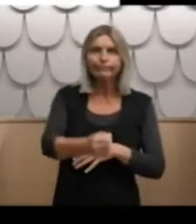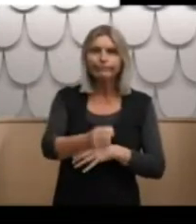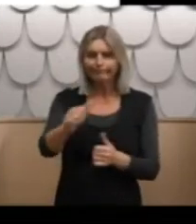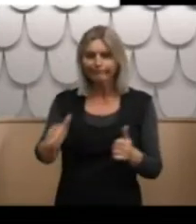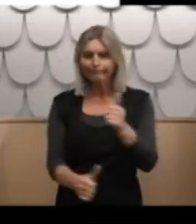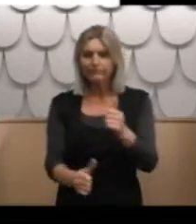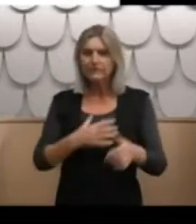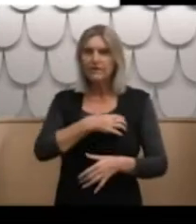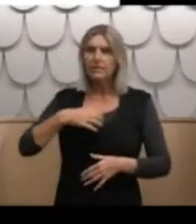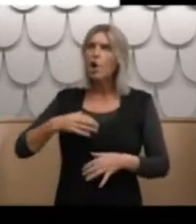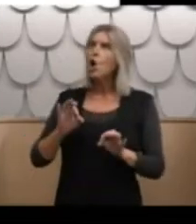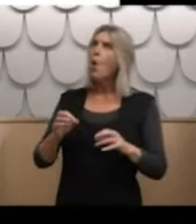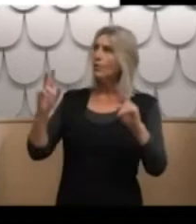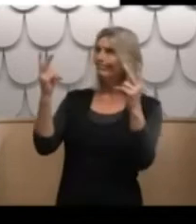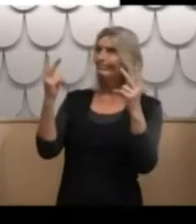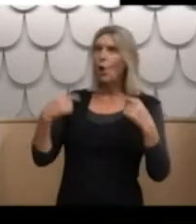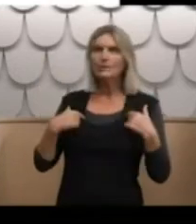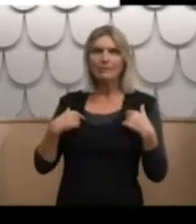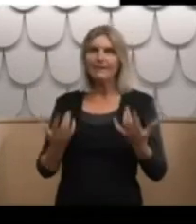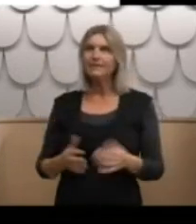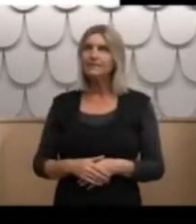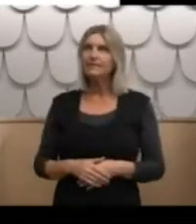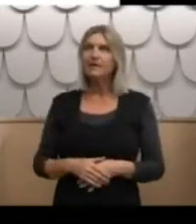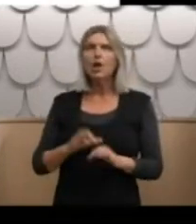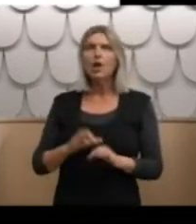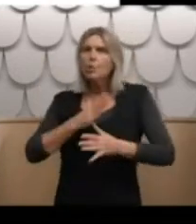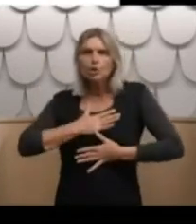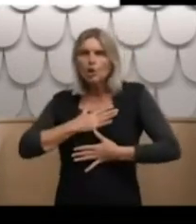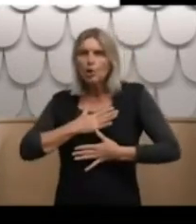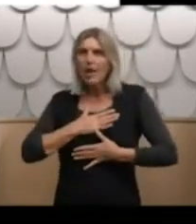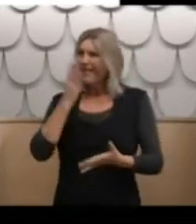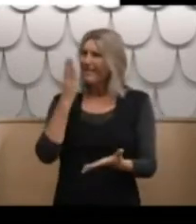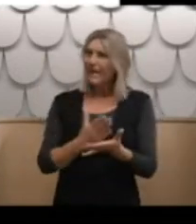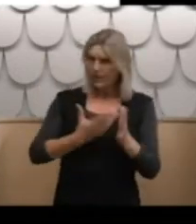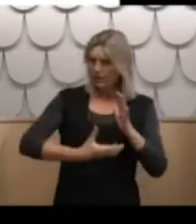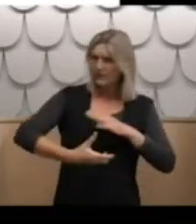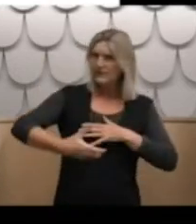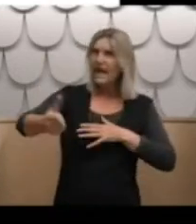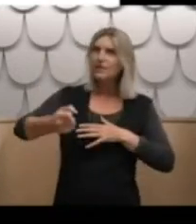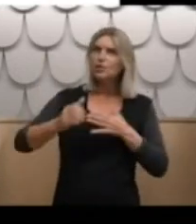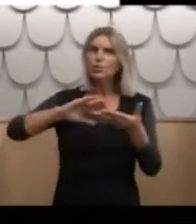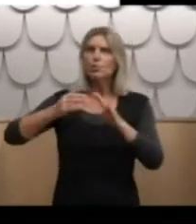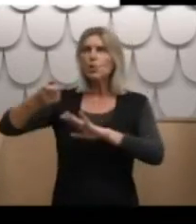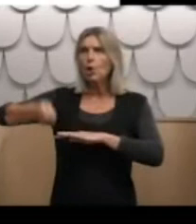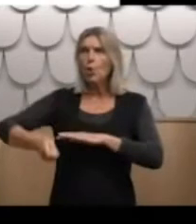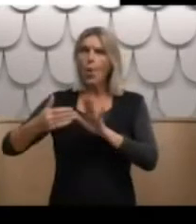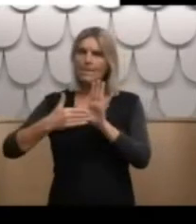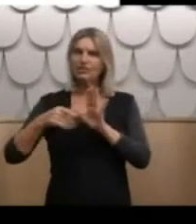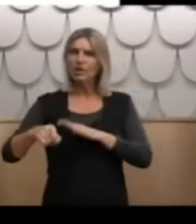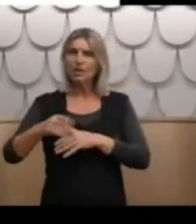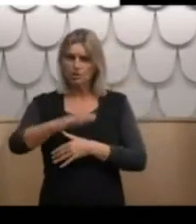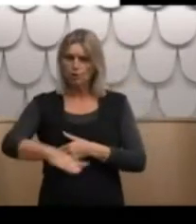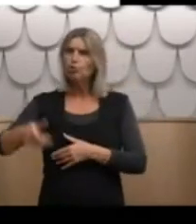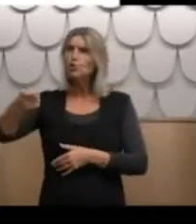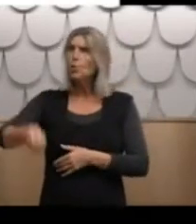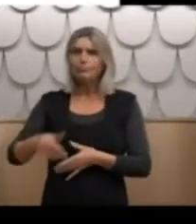one took any notice of me. Lack of security and also the fact that he was actually taken before a magistrate in the Children's Court have not helped